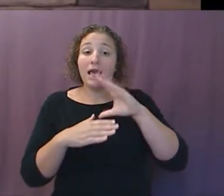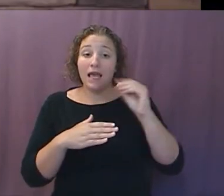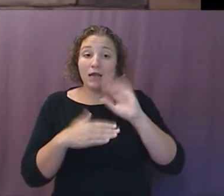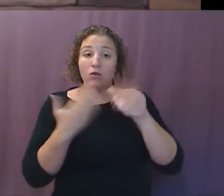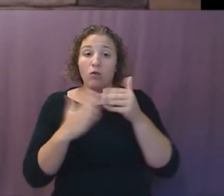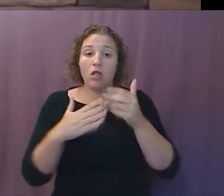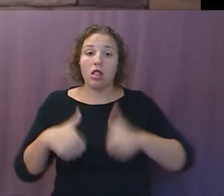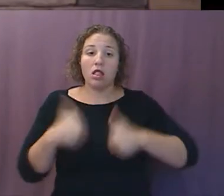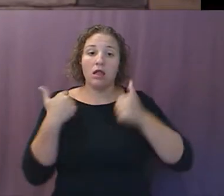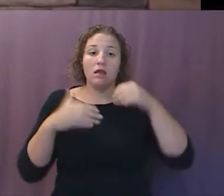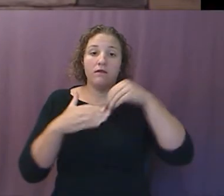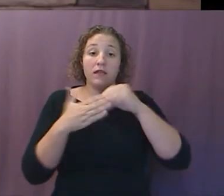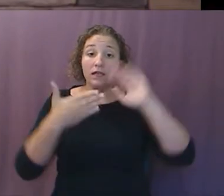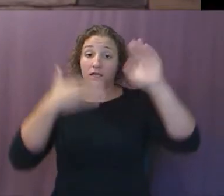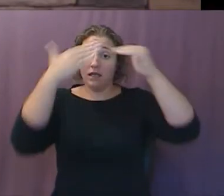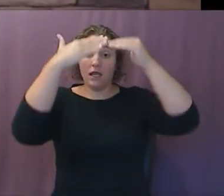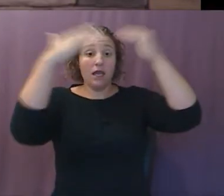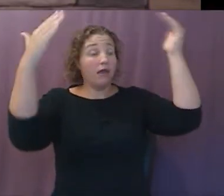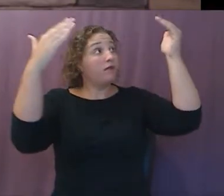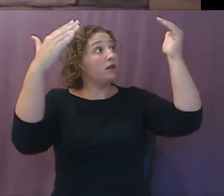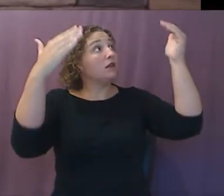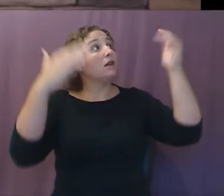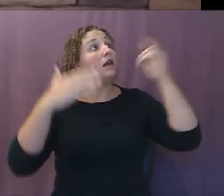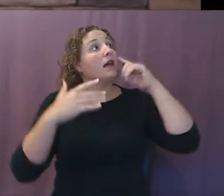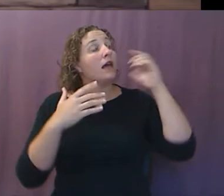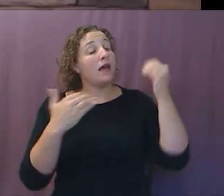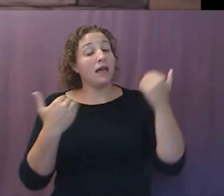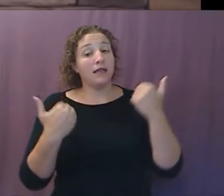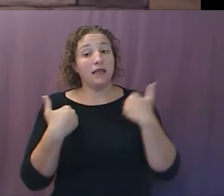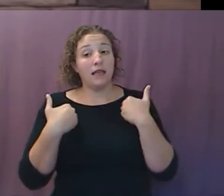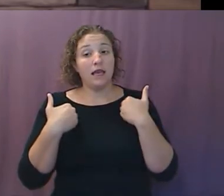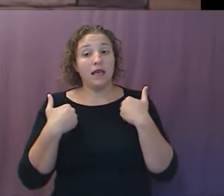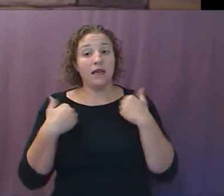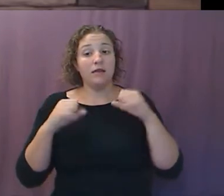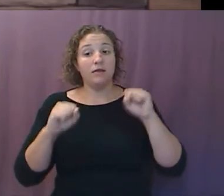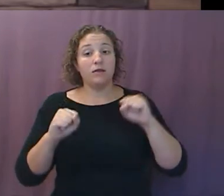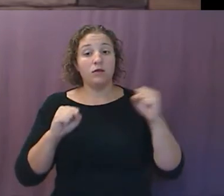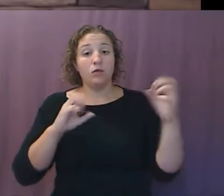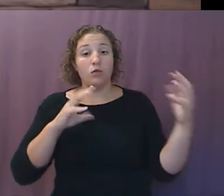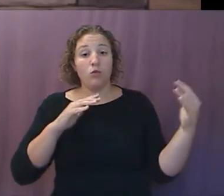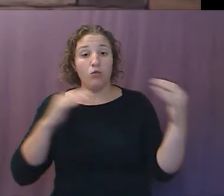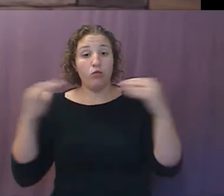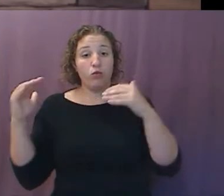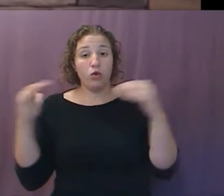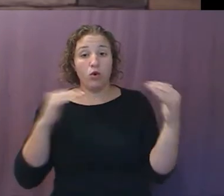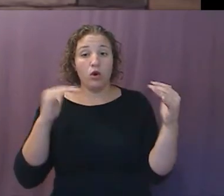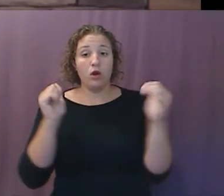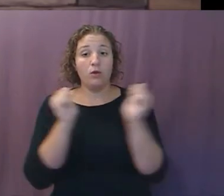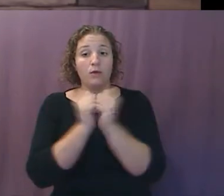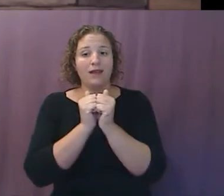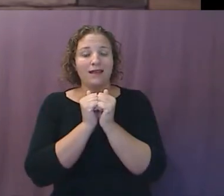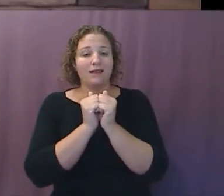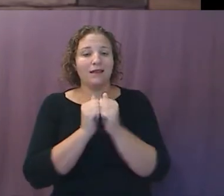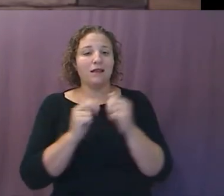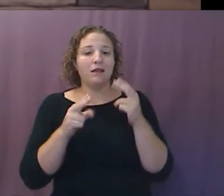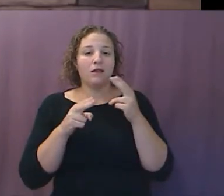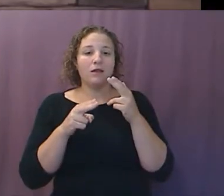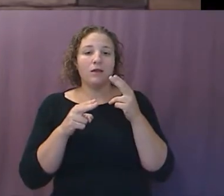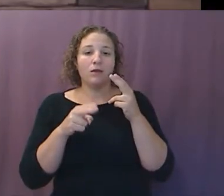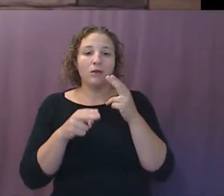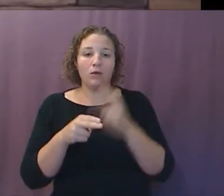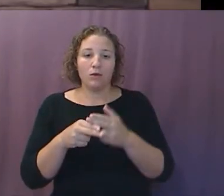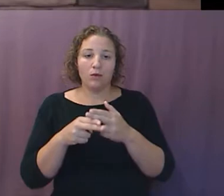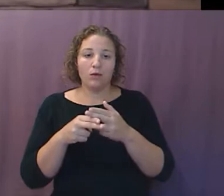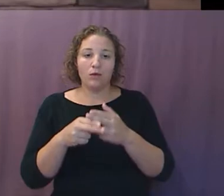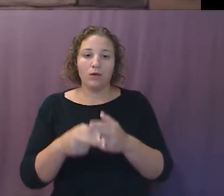And it was given unto him to make war with thee. The word is hagios, saints, holy or set apart,